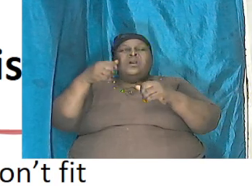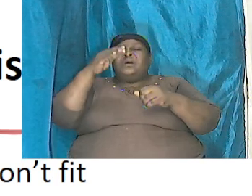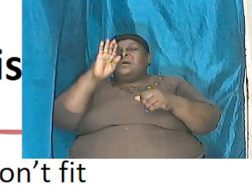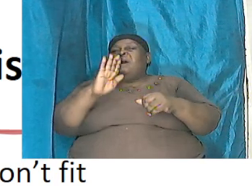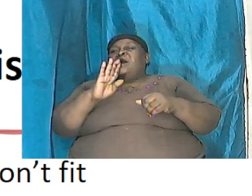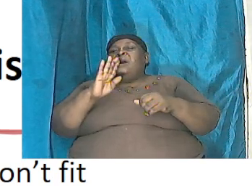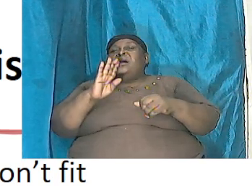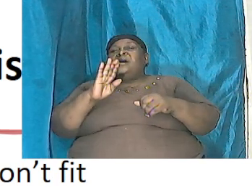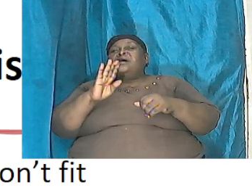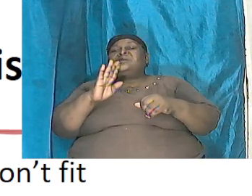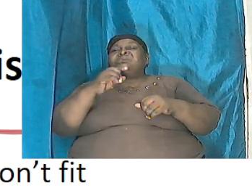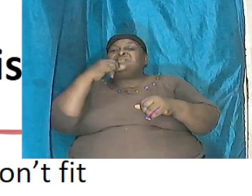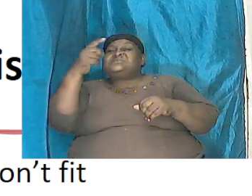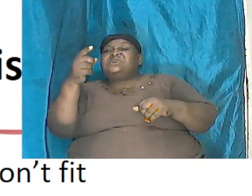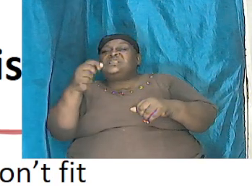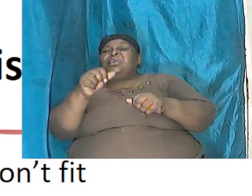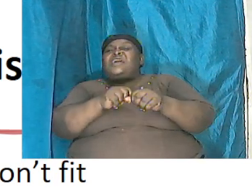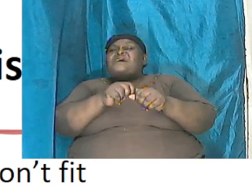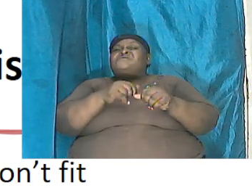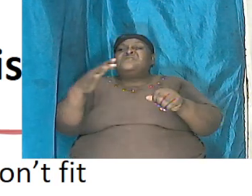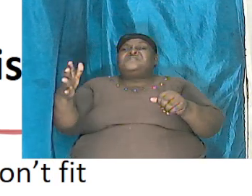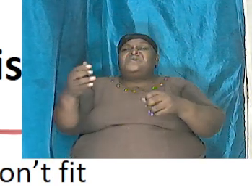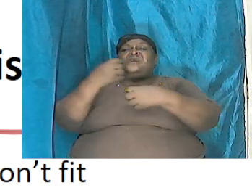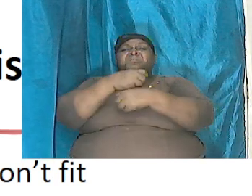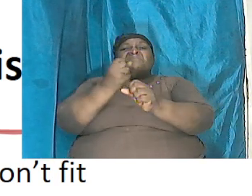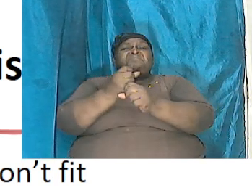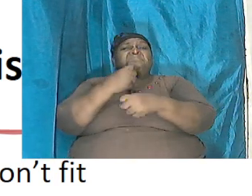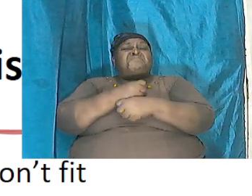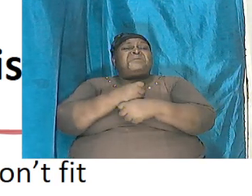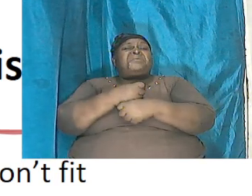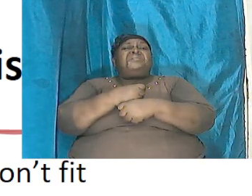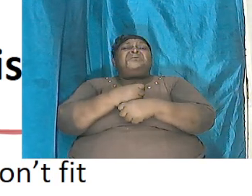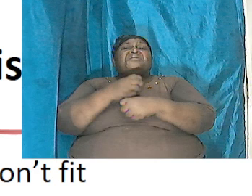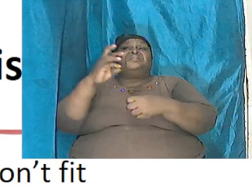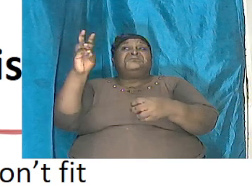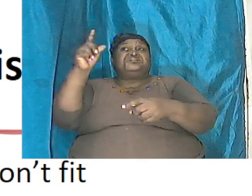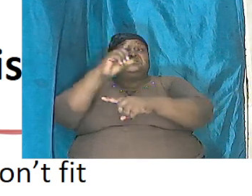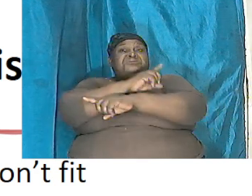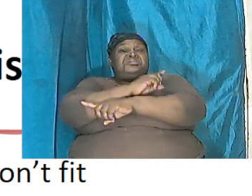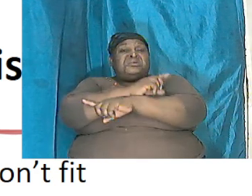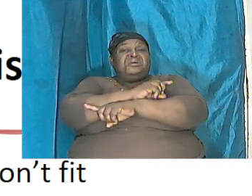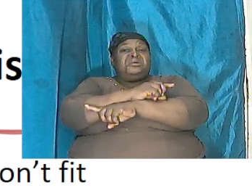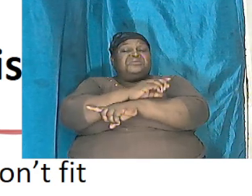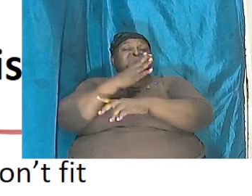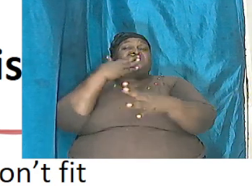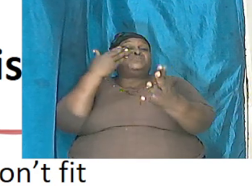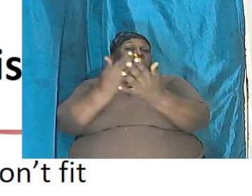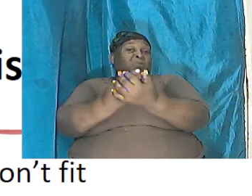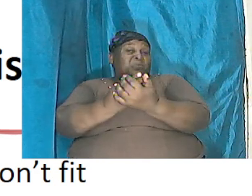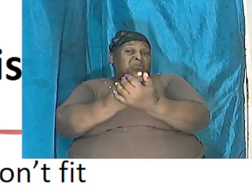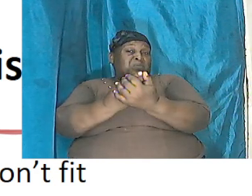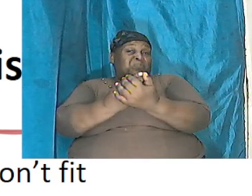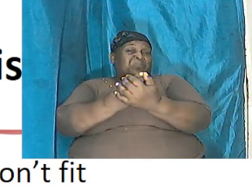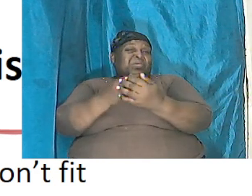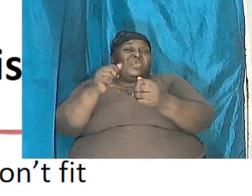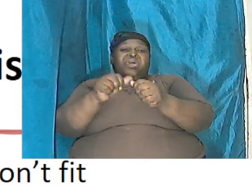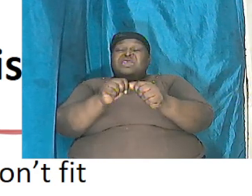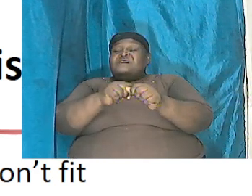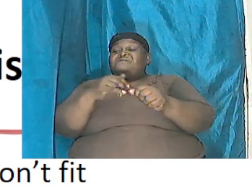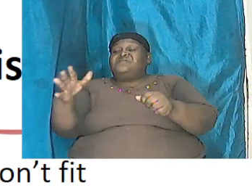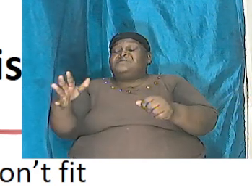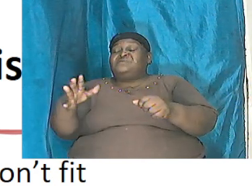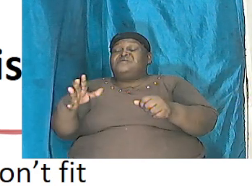revisit that because some folks say it's six literal days it's like six million years every day was a million years